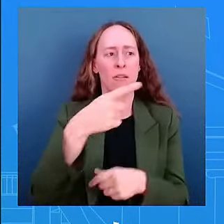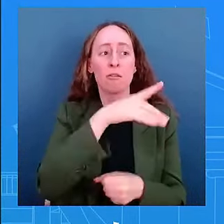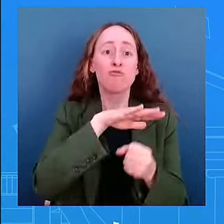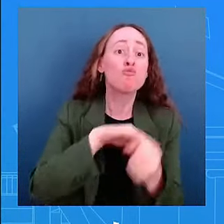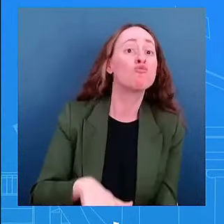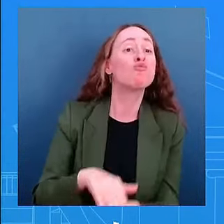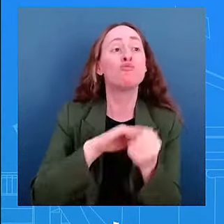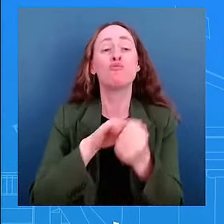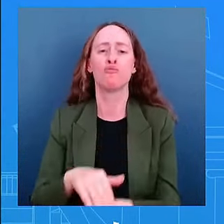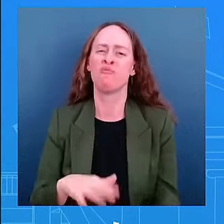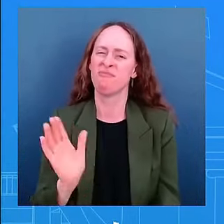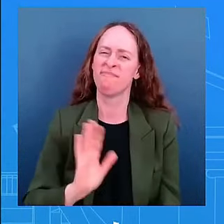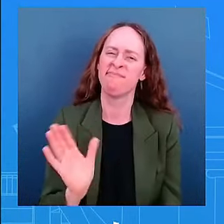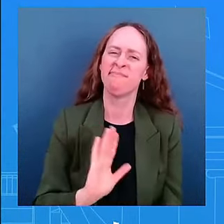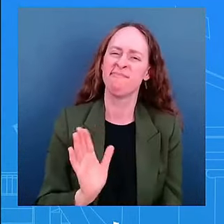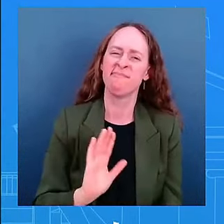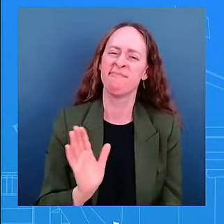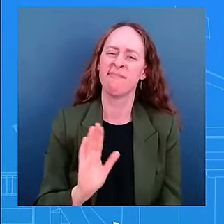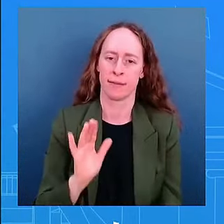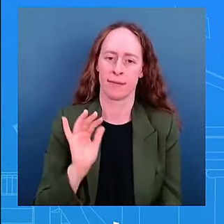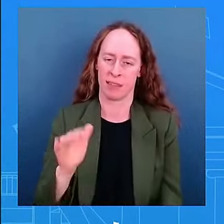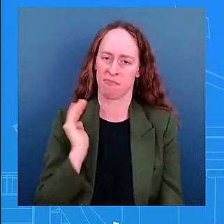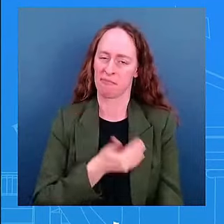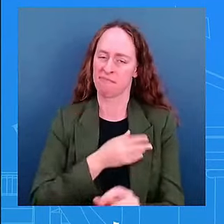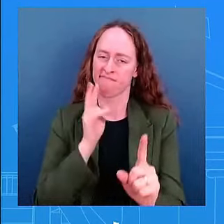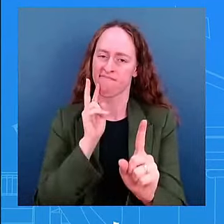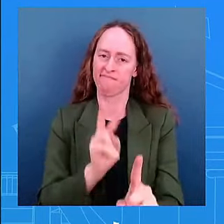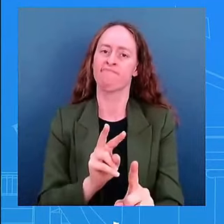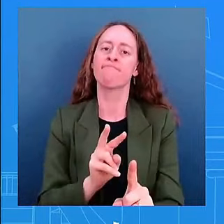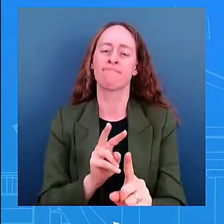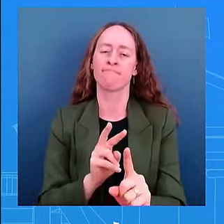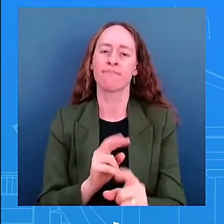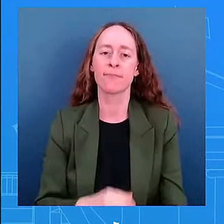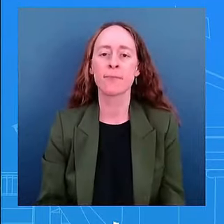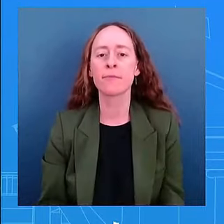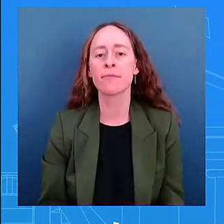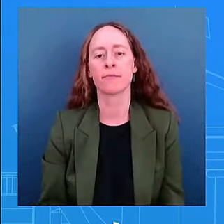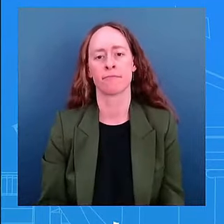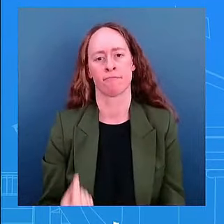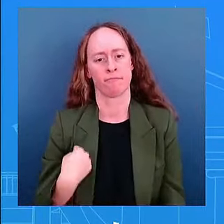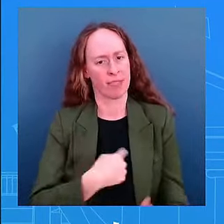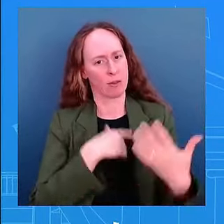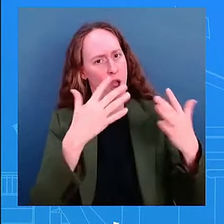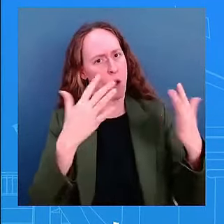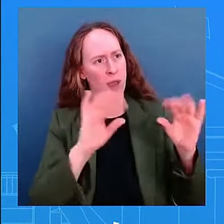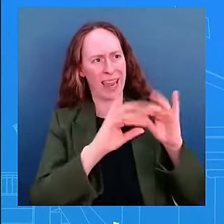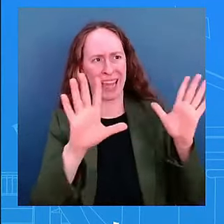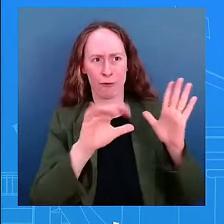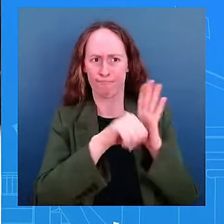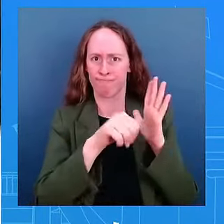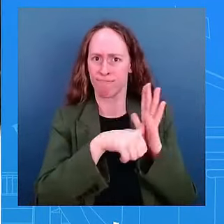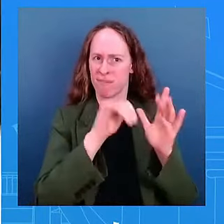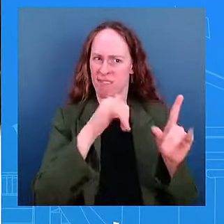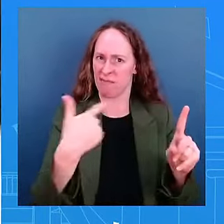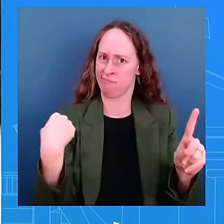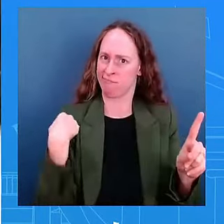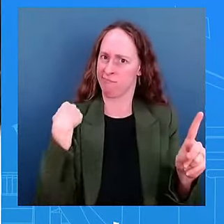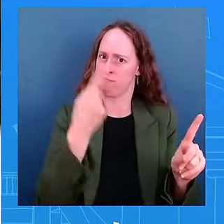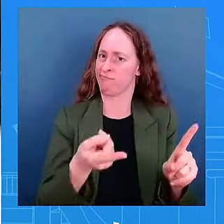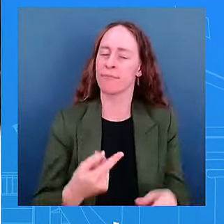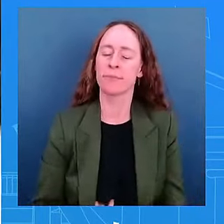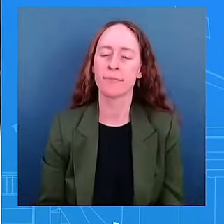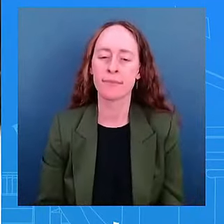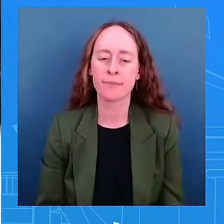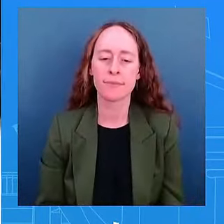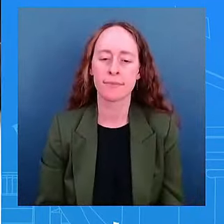and again we're just gonna not get ahead of that but we've been very clear very clear about the uh election results um can you help us understand a little